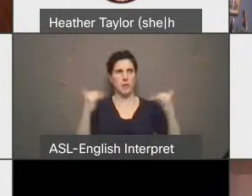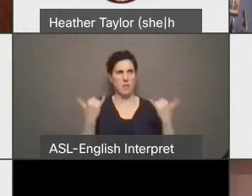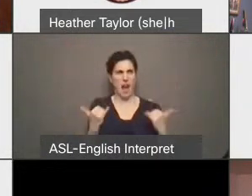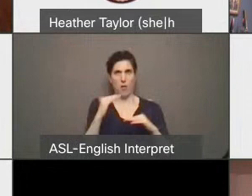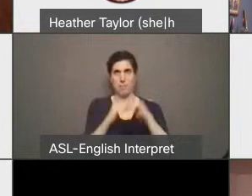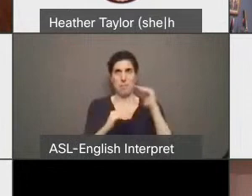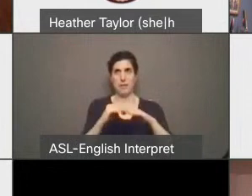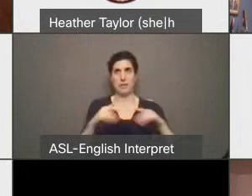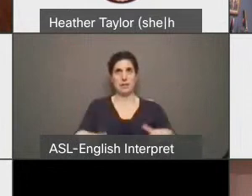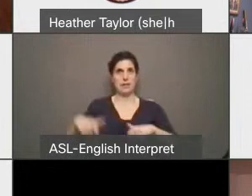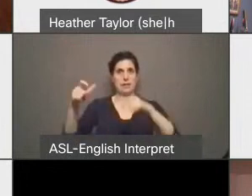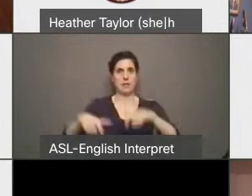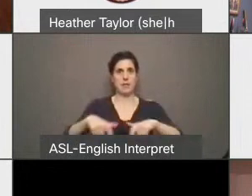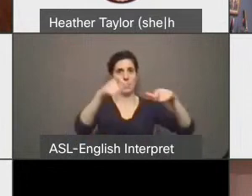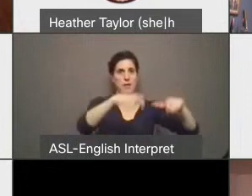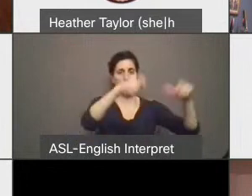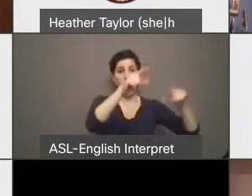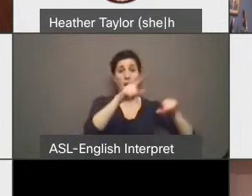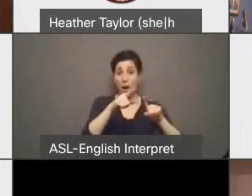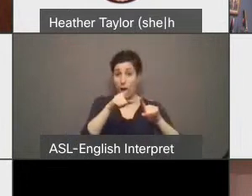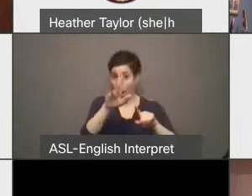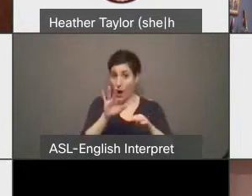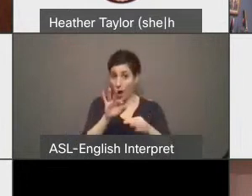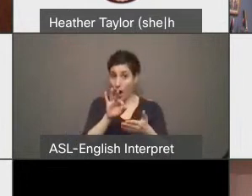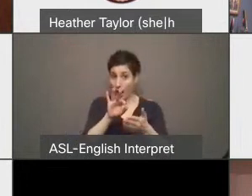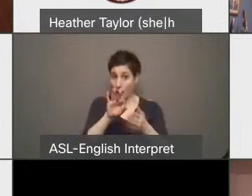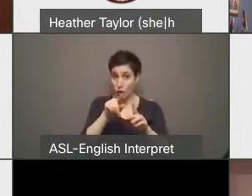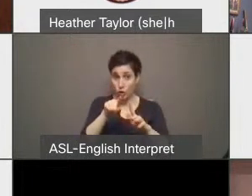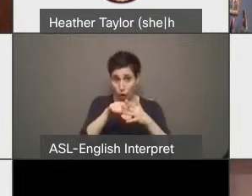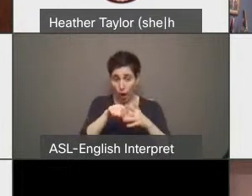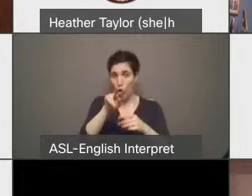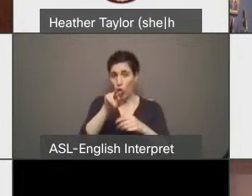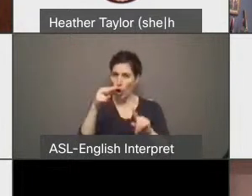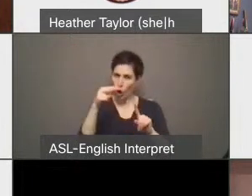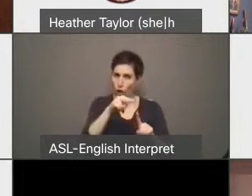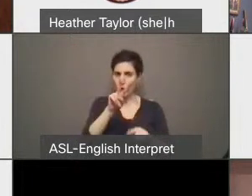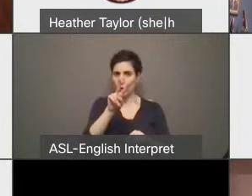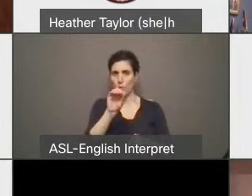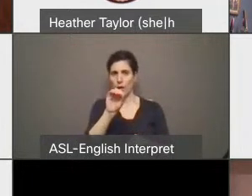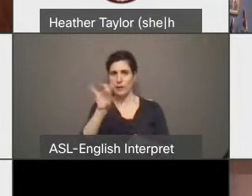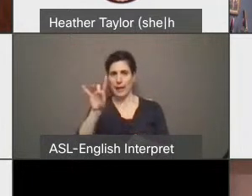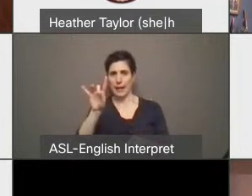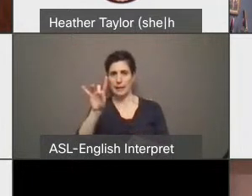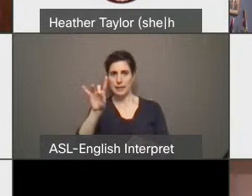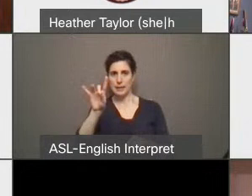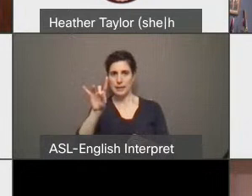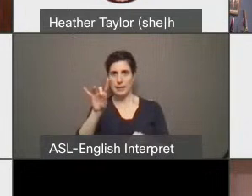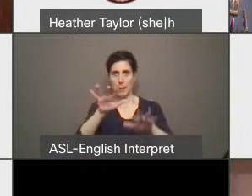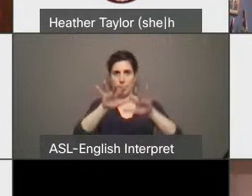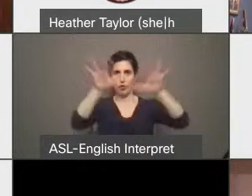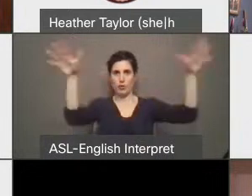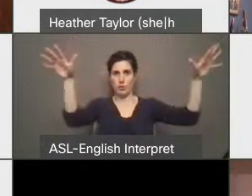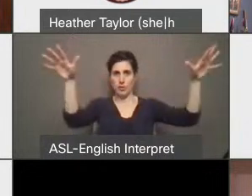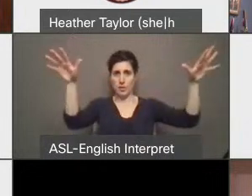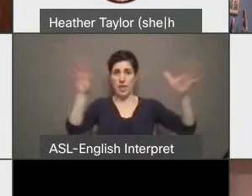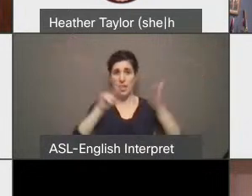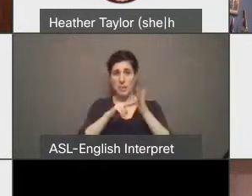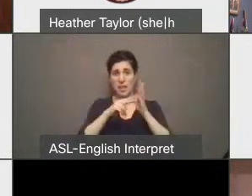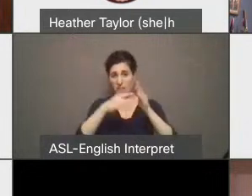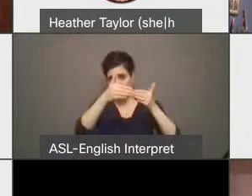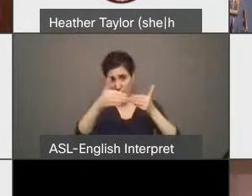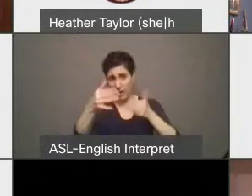2008 levels. This means 100,000 buildings must be retrofitted in the next eight years, approximately